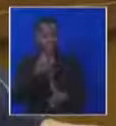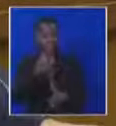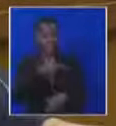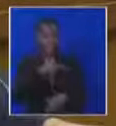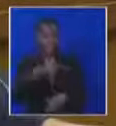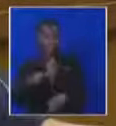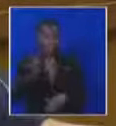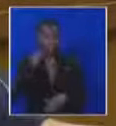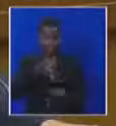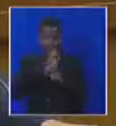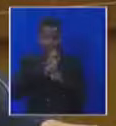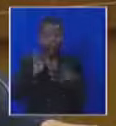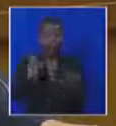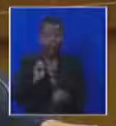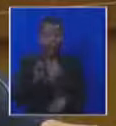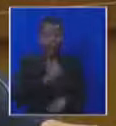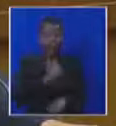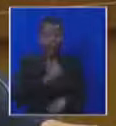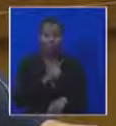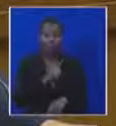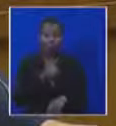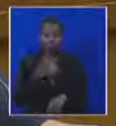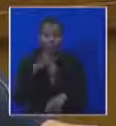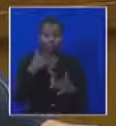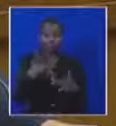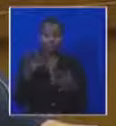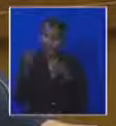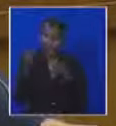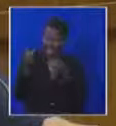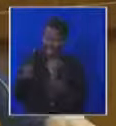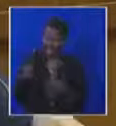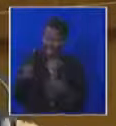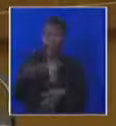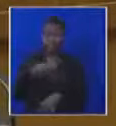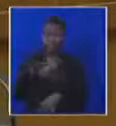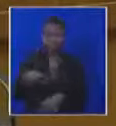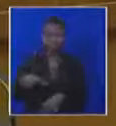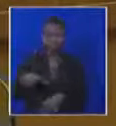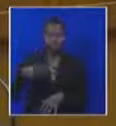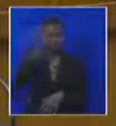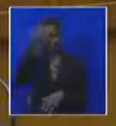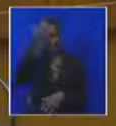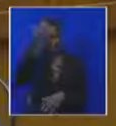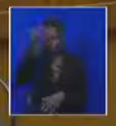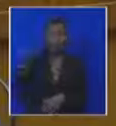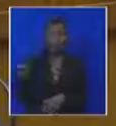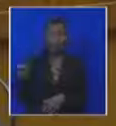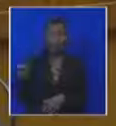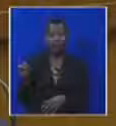Province is not here today is because he hates President Zuma, and he